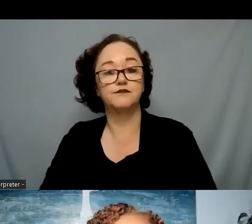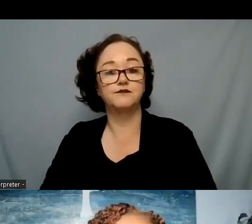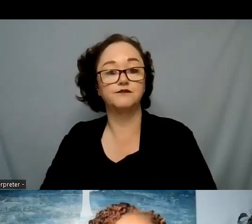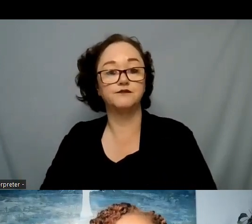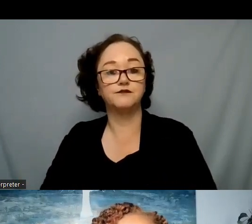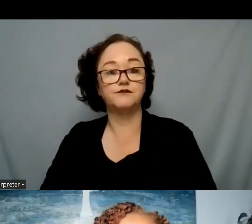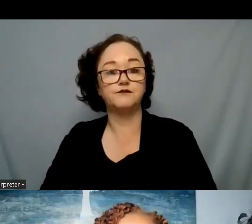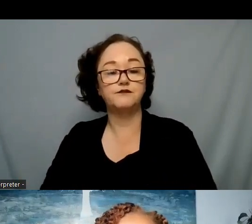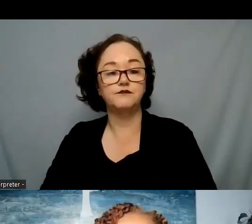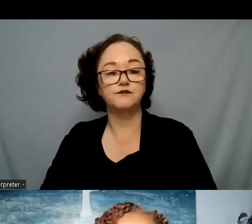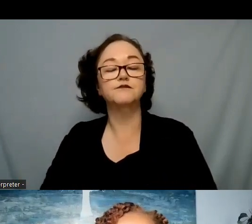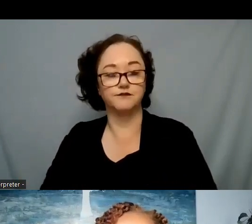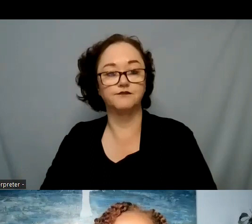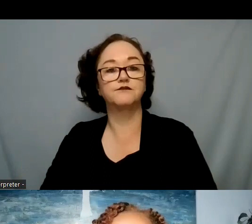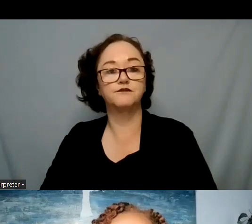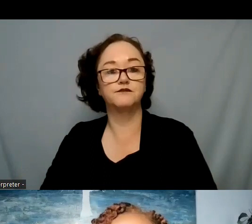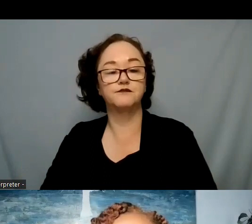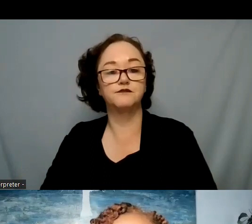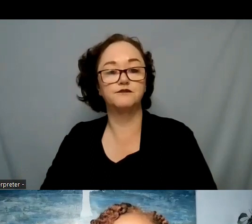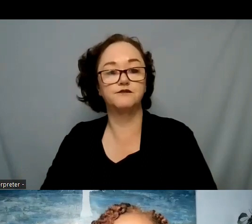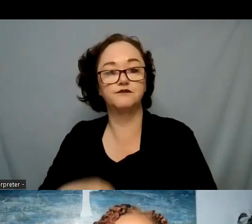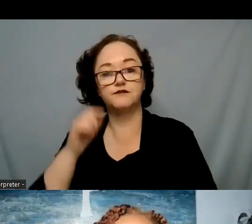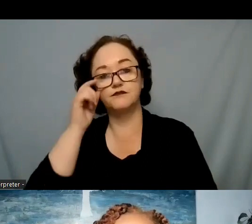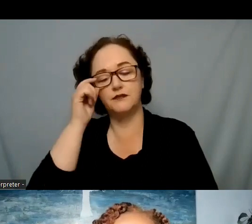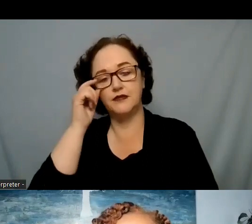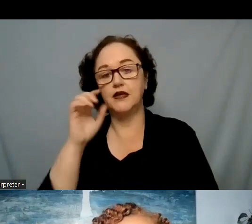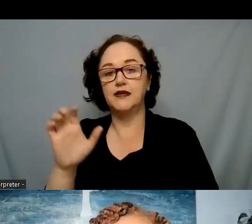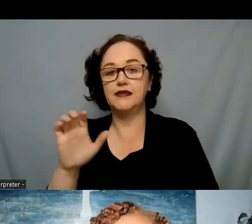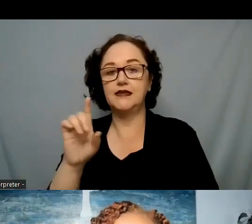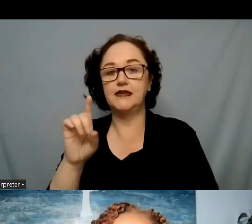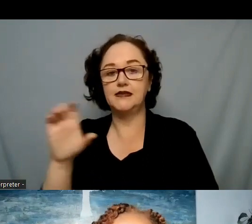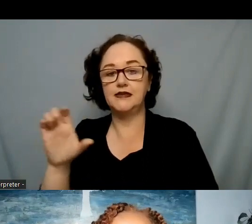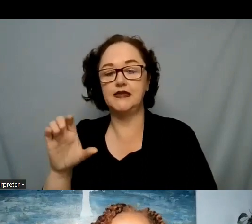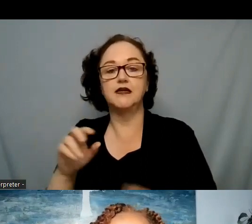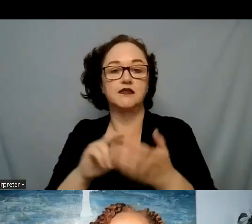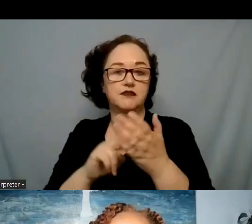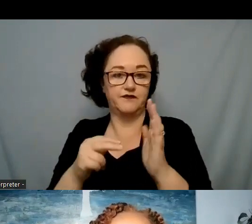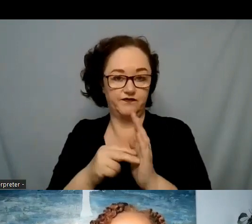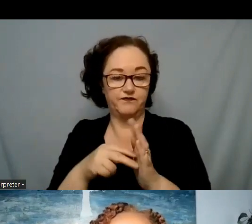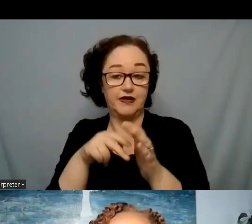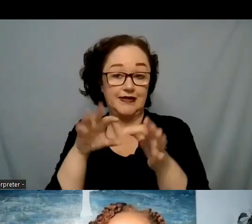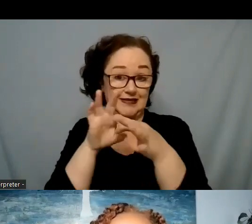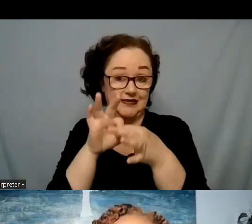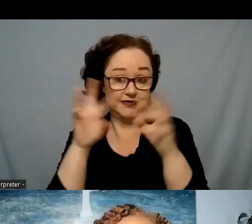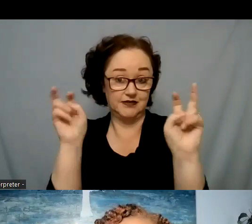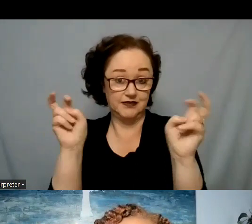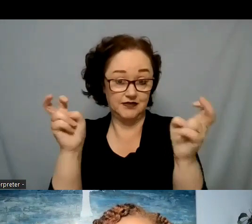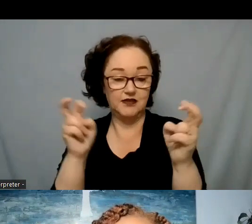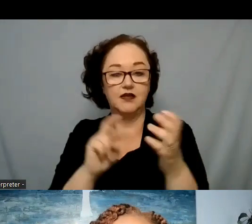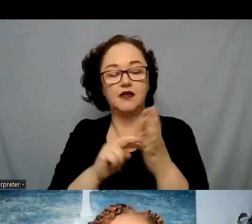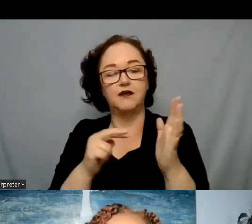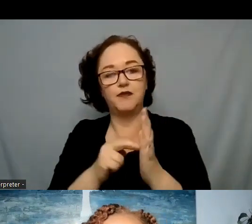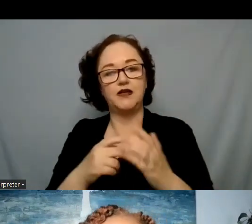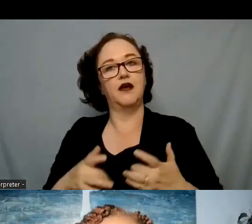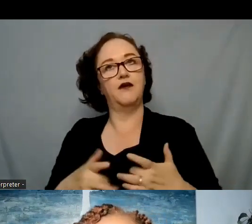there we go and so the CDC defines connectedness as a sense of being cared for